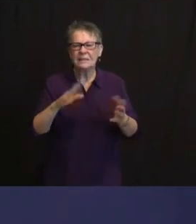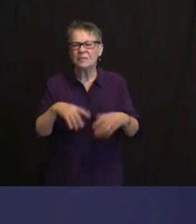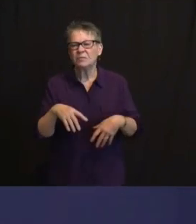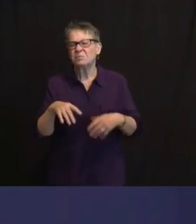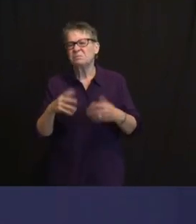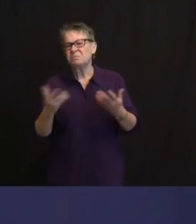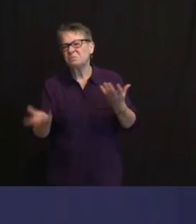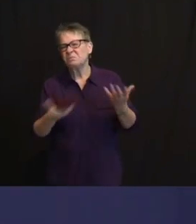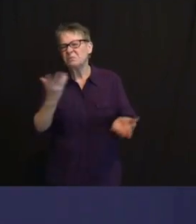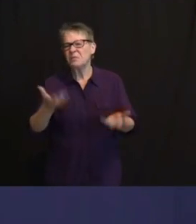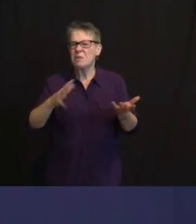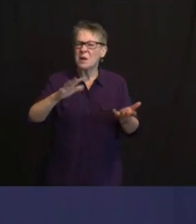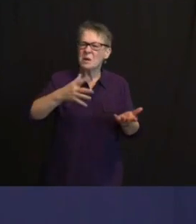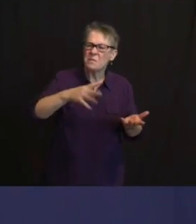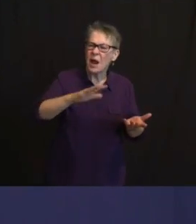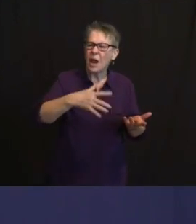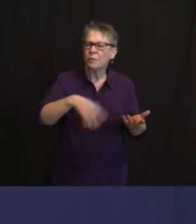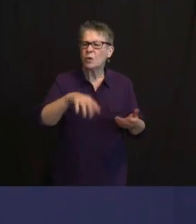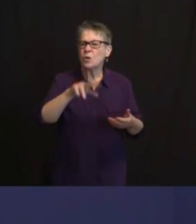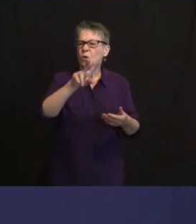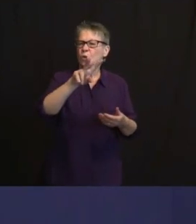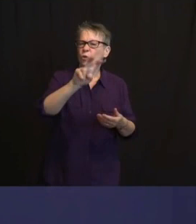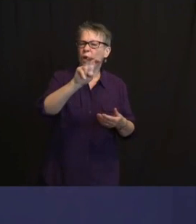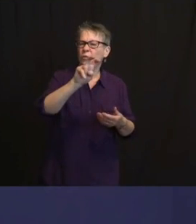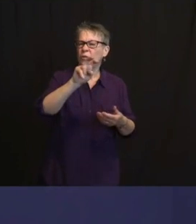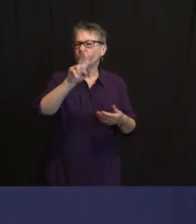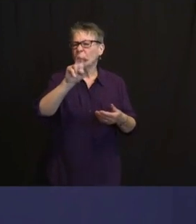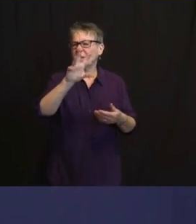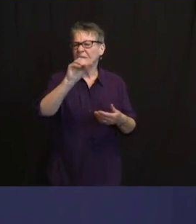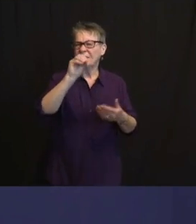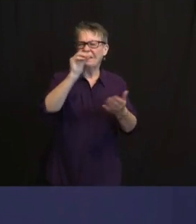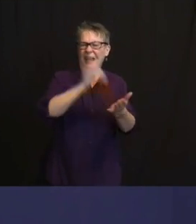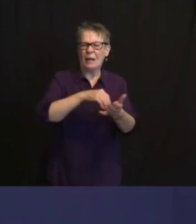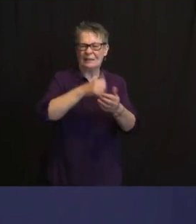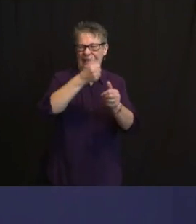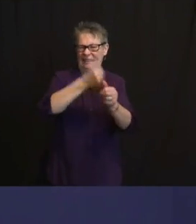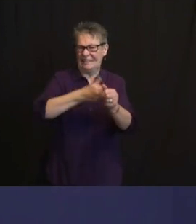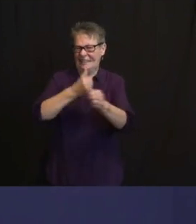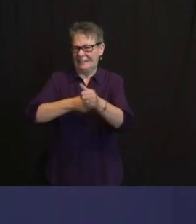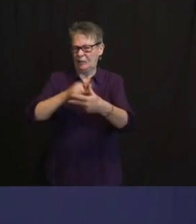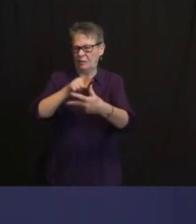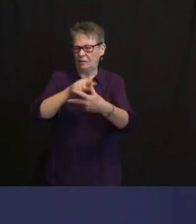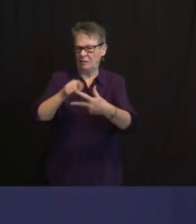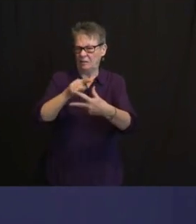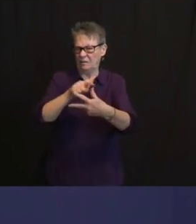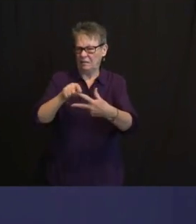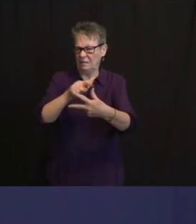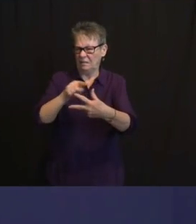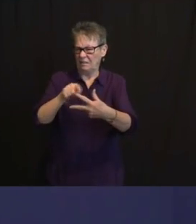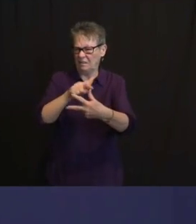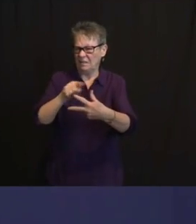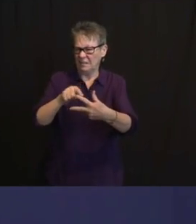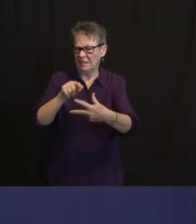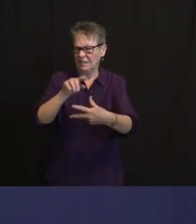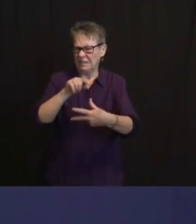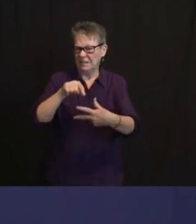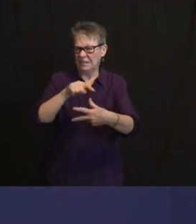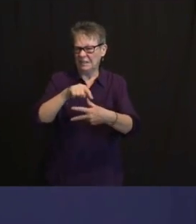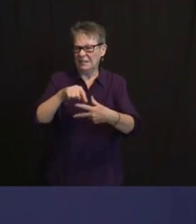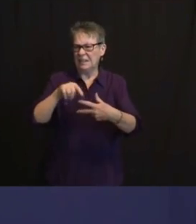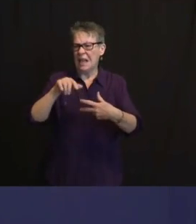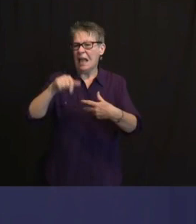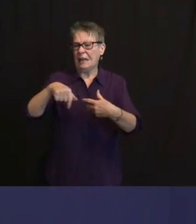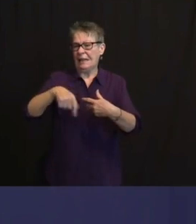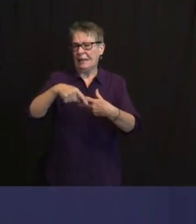BETWEEN 200, 250,000, MODERNA AND PFIZER, AND WE'LL BE GETTING 73,000 J&J, SOMETHING LIKE THAT. PLUS THE